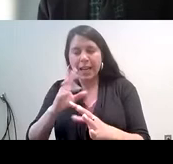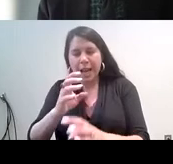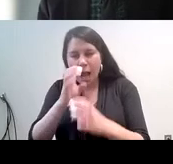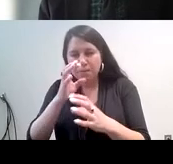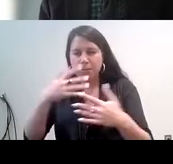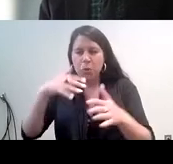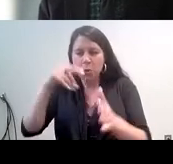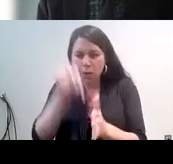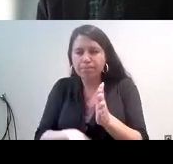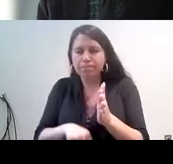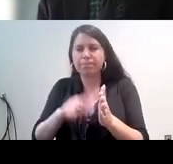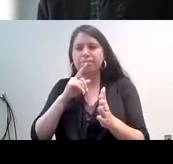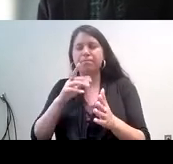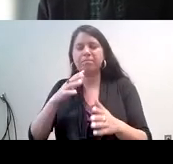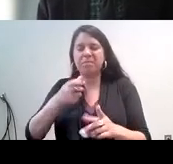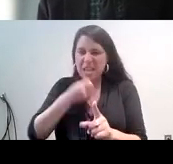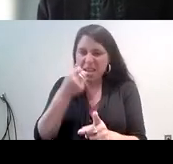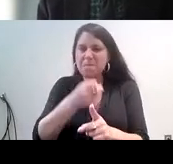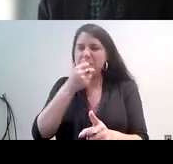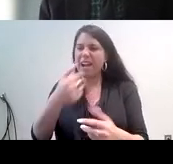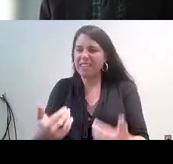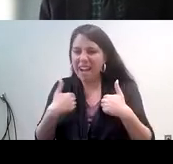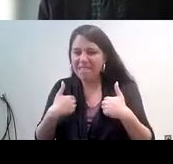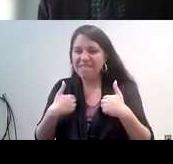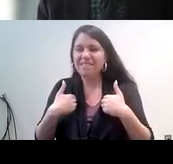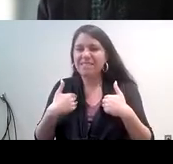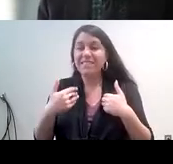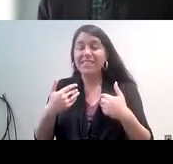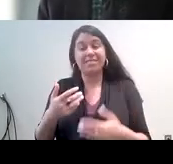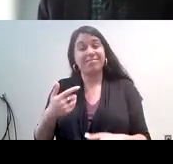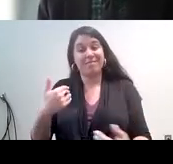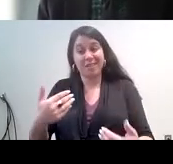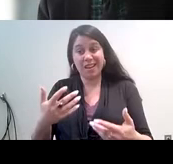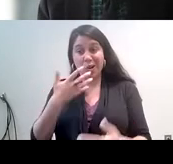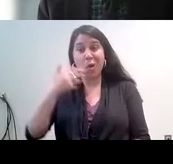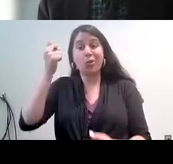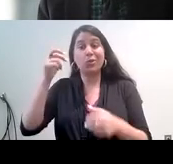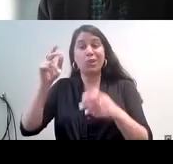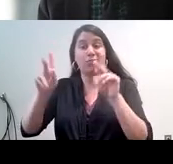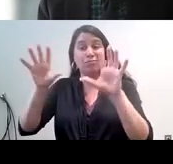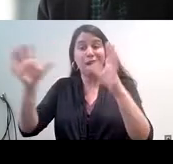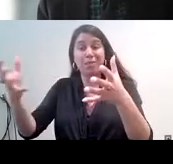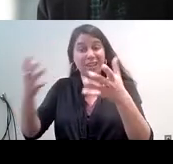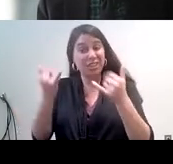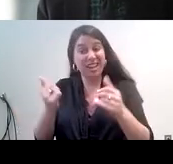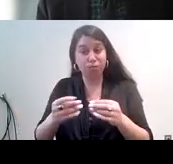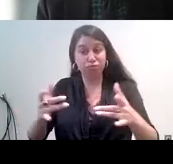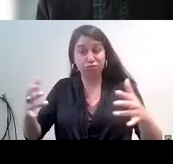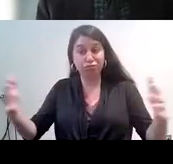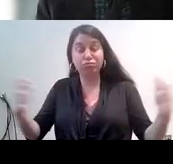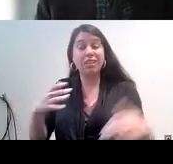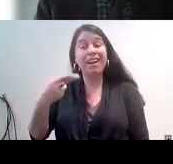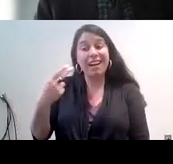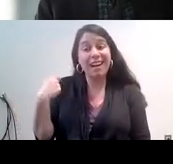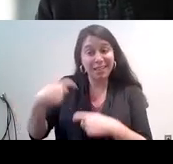and impactful, given the large and growing segment of the older adult population that is Hispanic and the